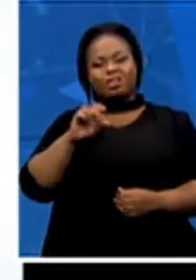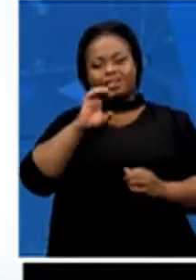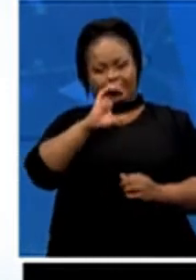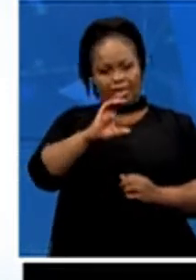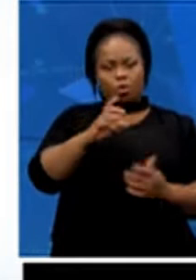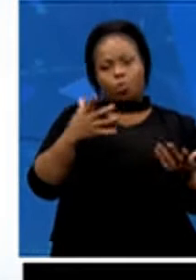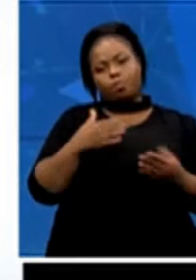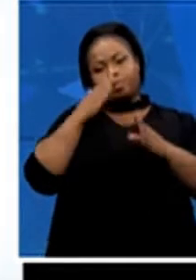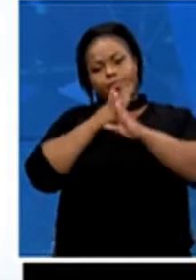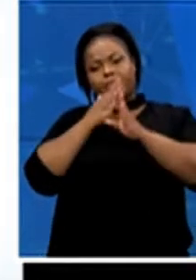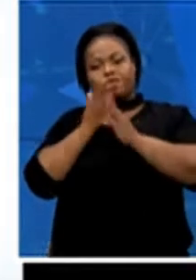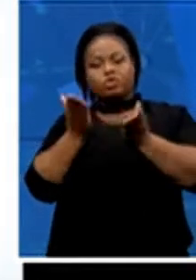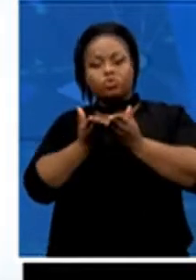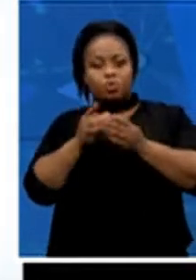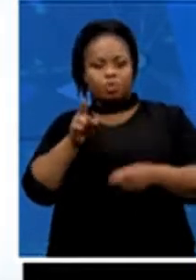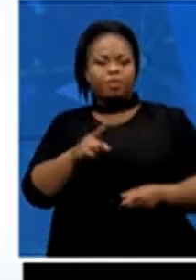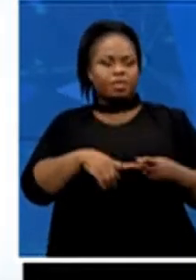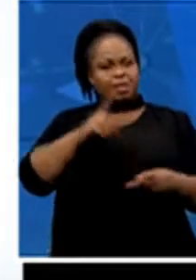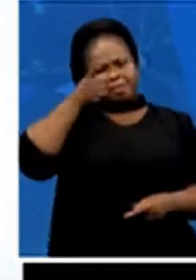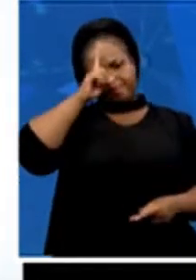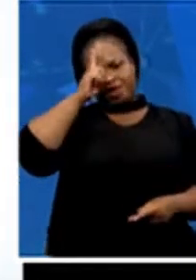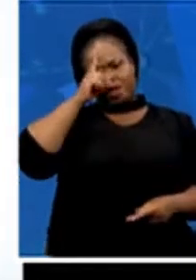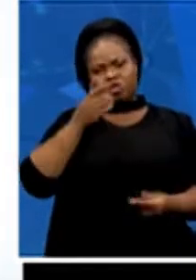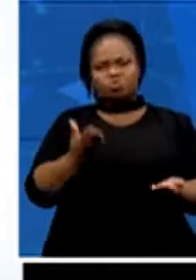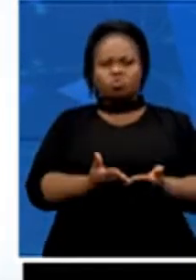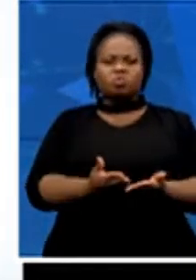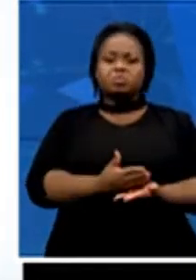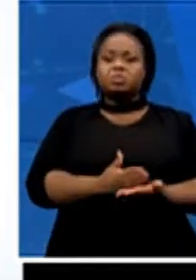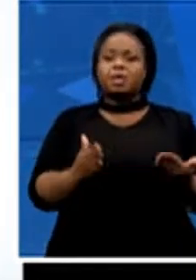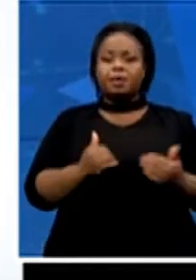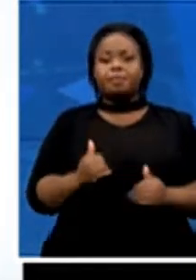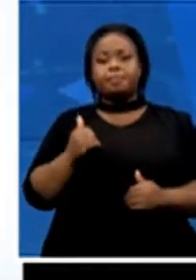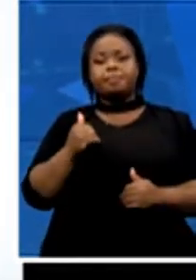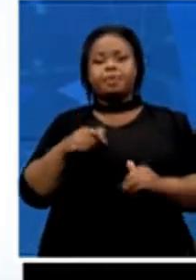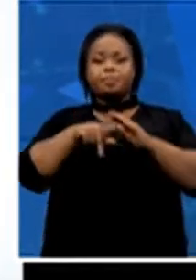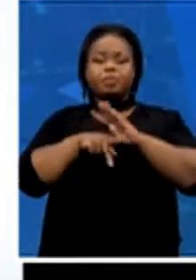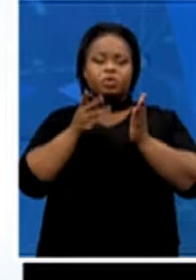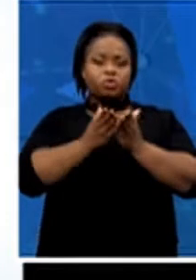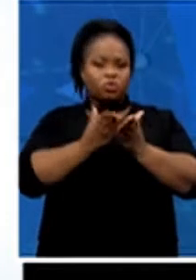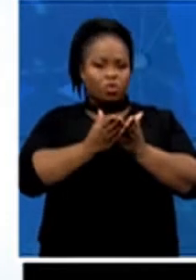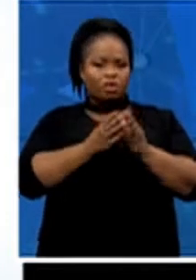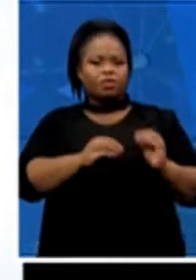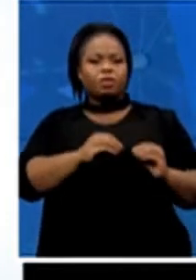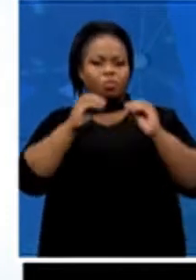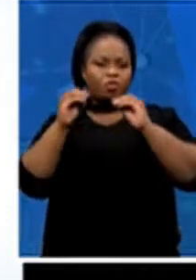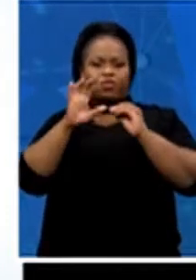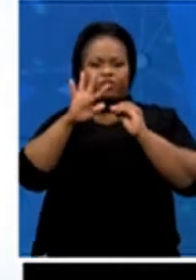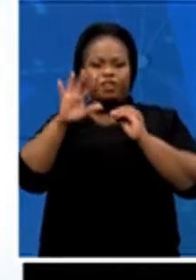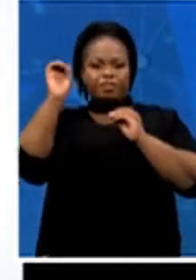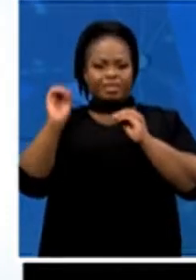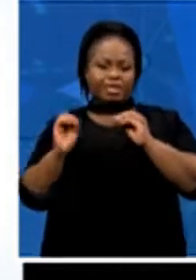some went to primary school. 55% of them even went to Model C and private schools. But by